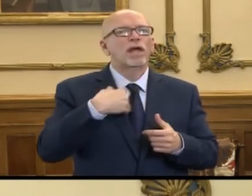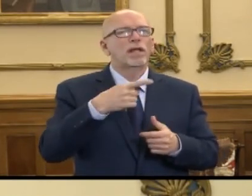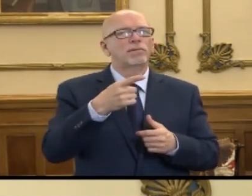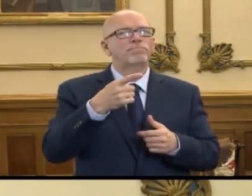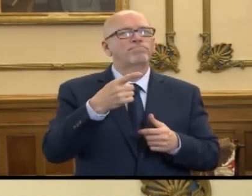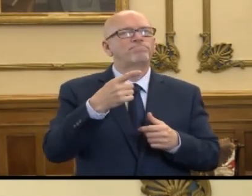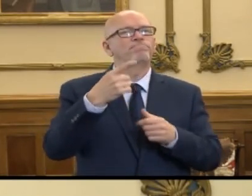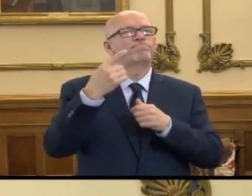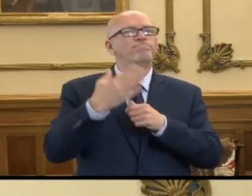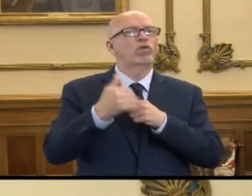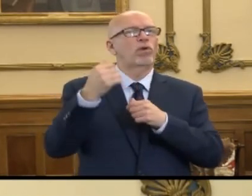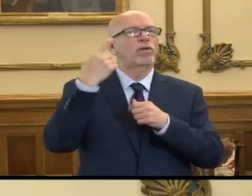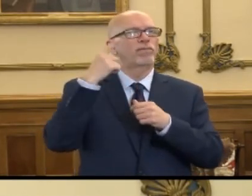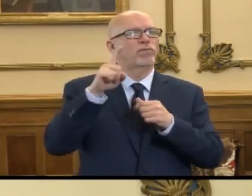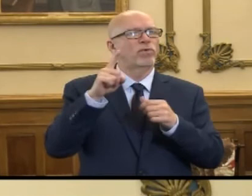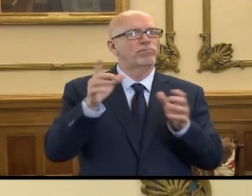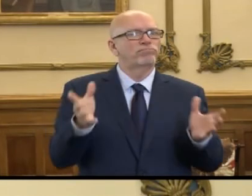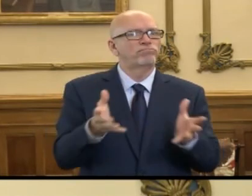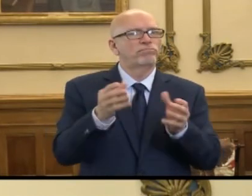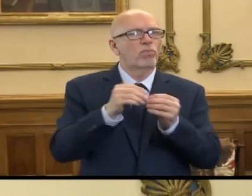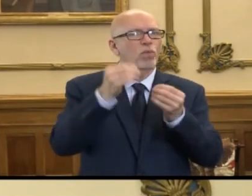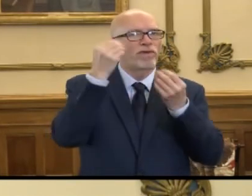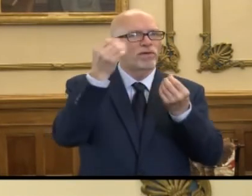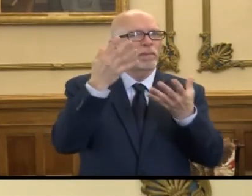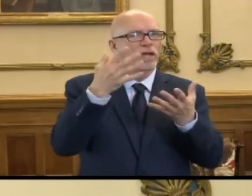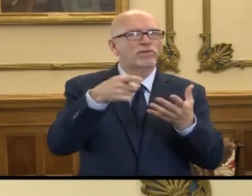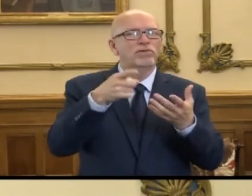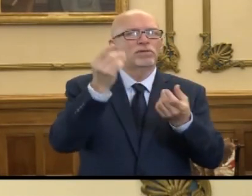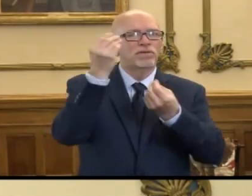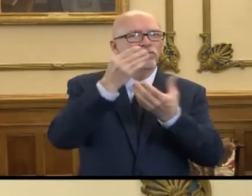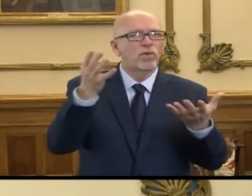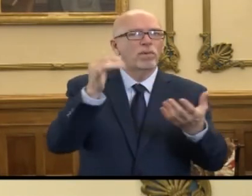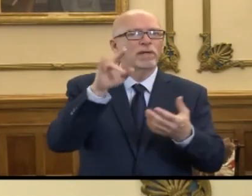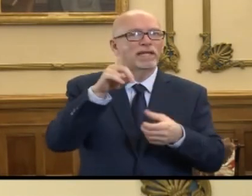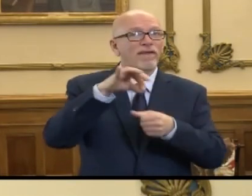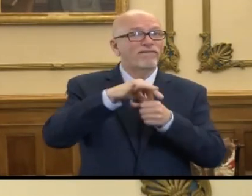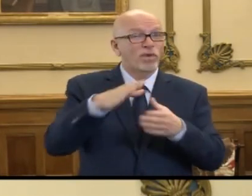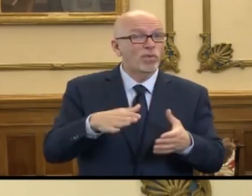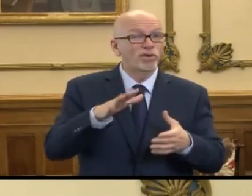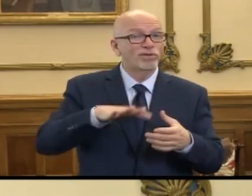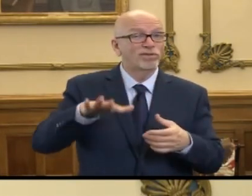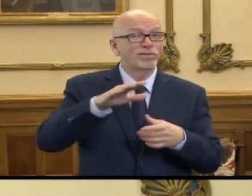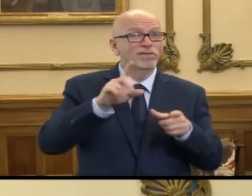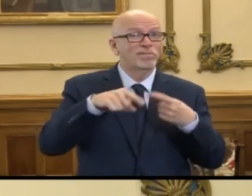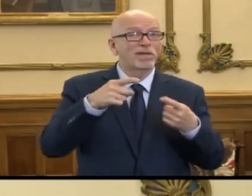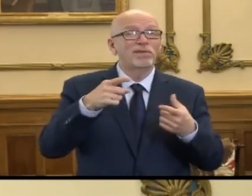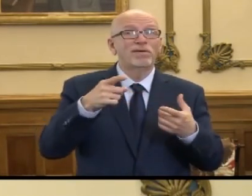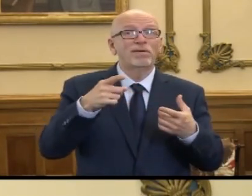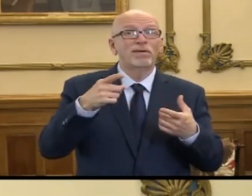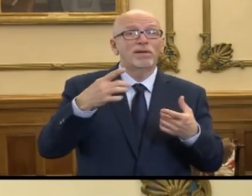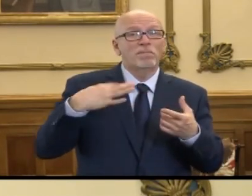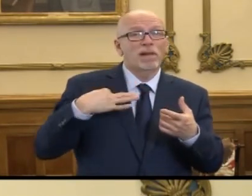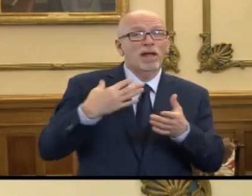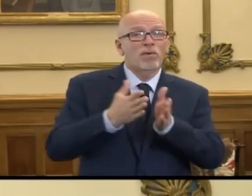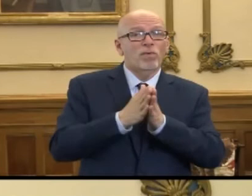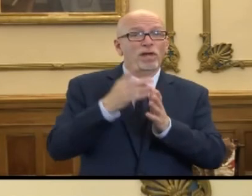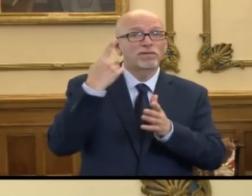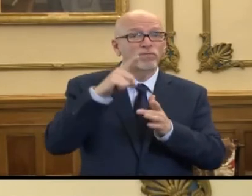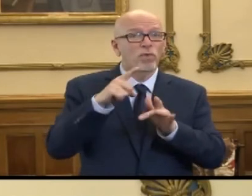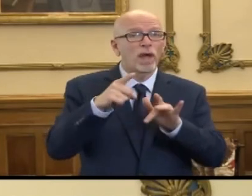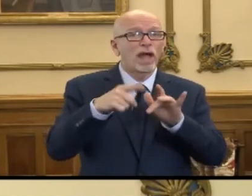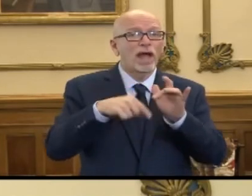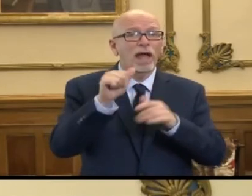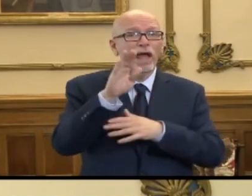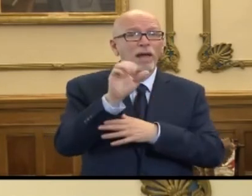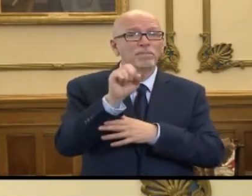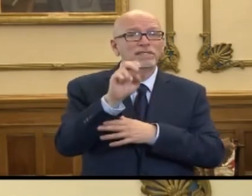call to push for information campaigns to inform Indiana voters about applying to request for an absentee by